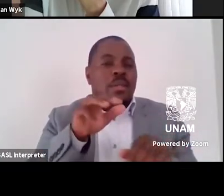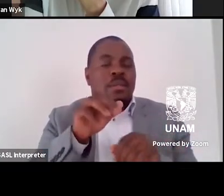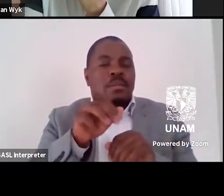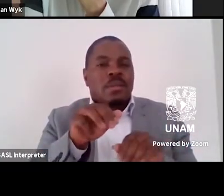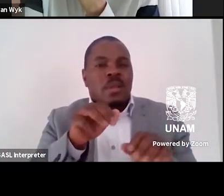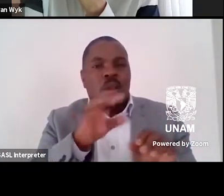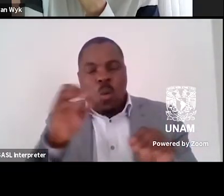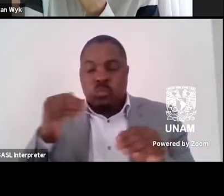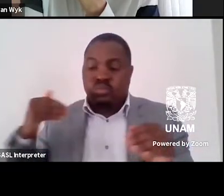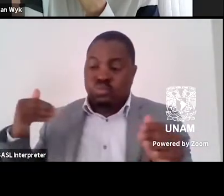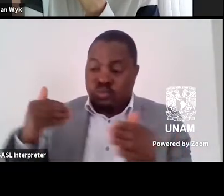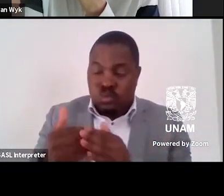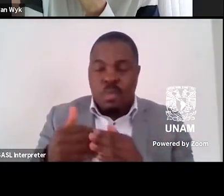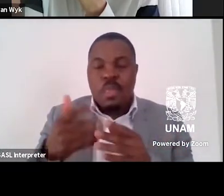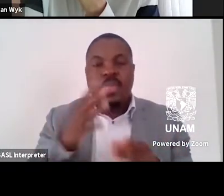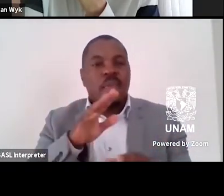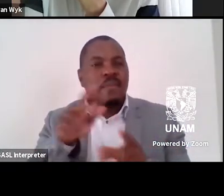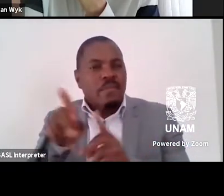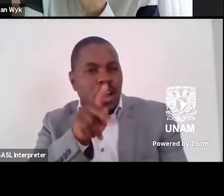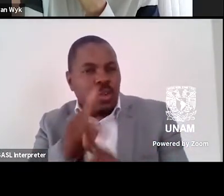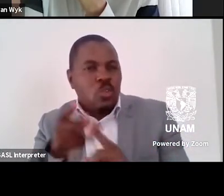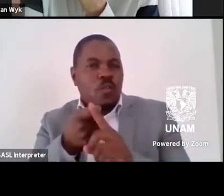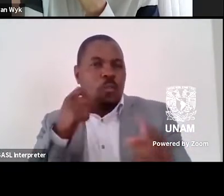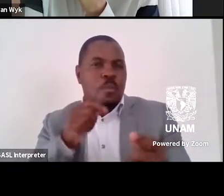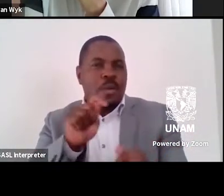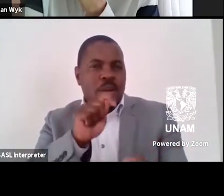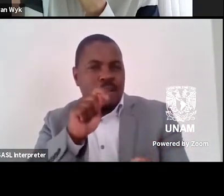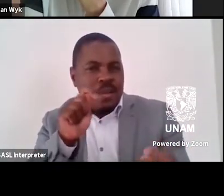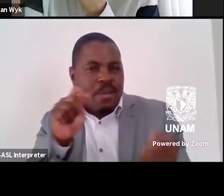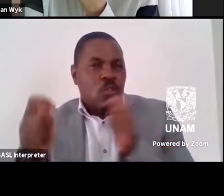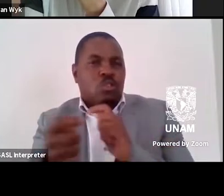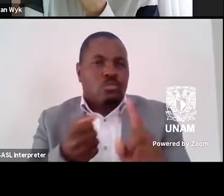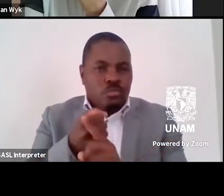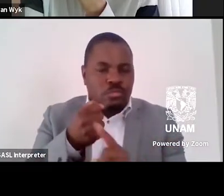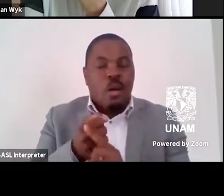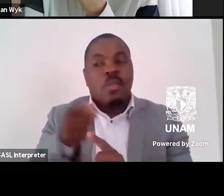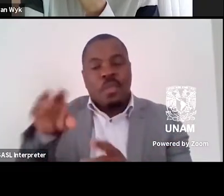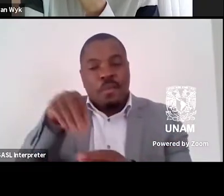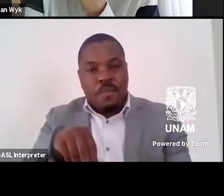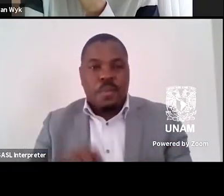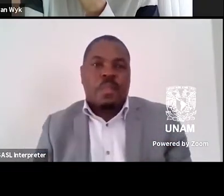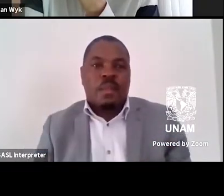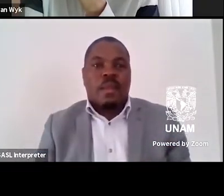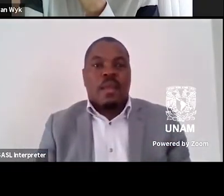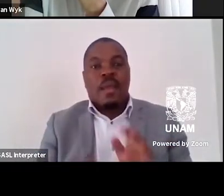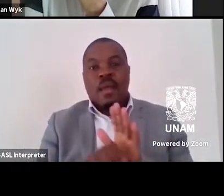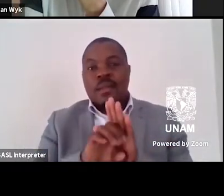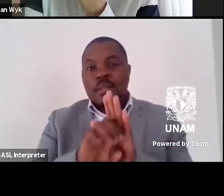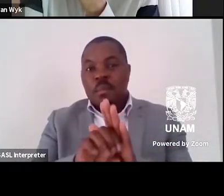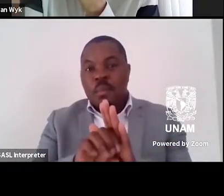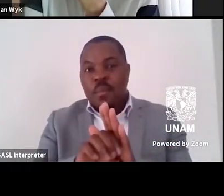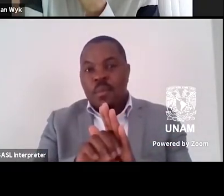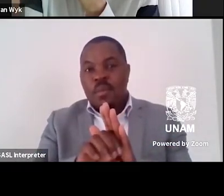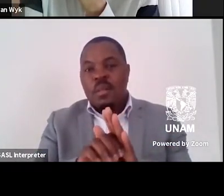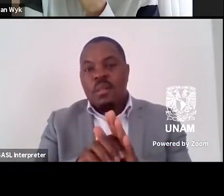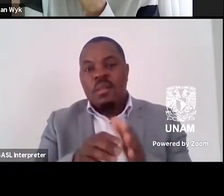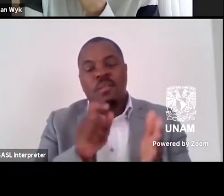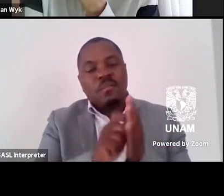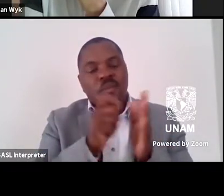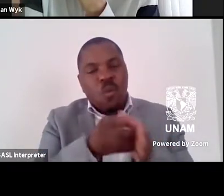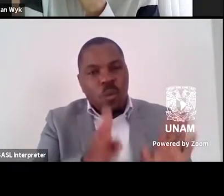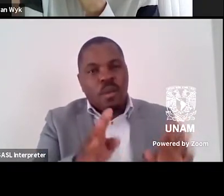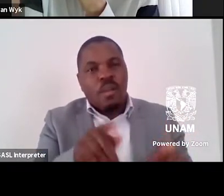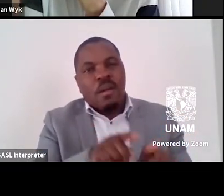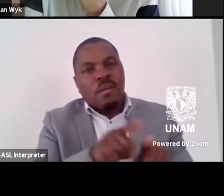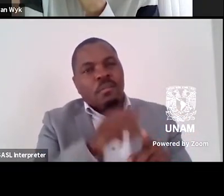the violence generated by the revolution. An example can be found in the genre known as the Mexican revolution novel,